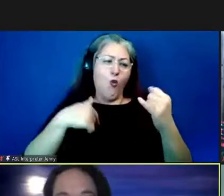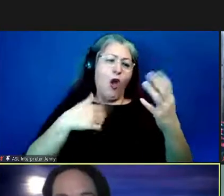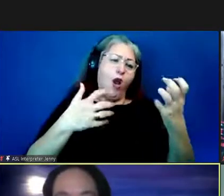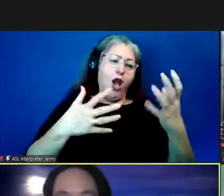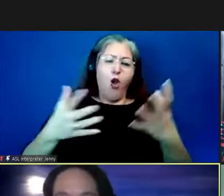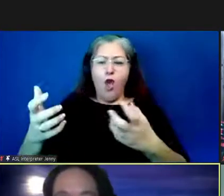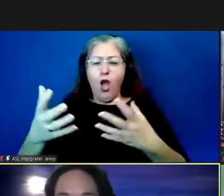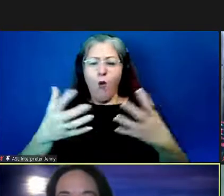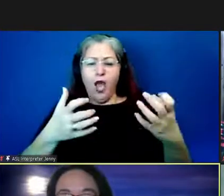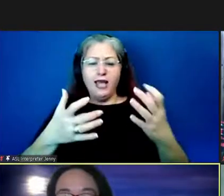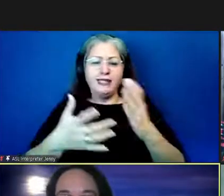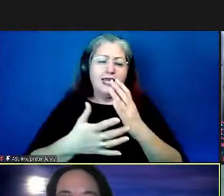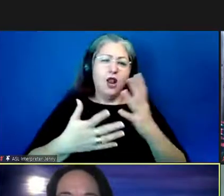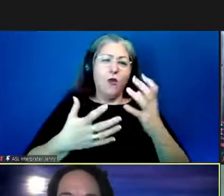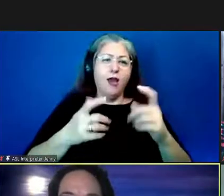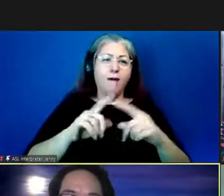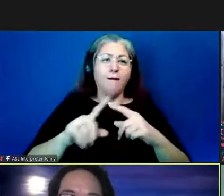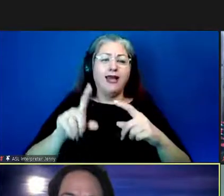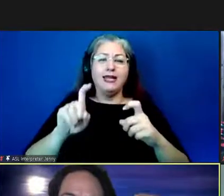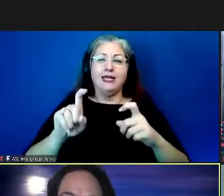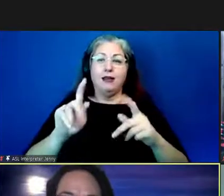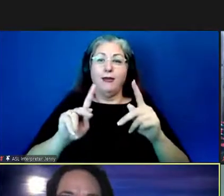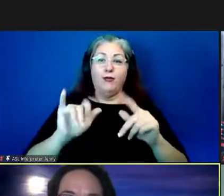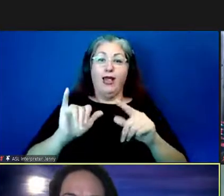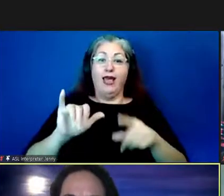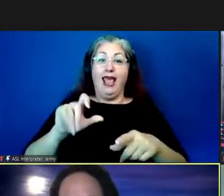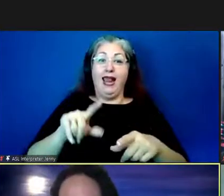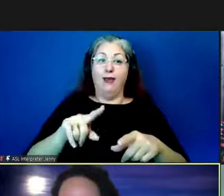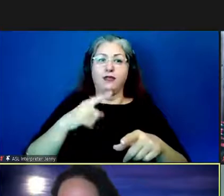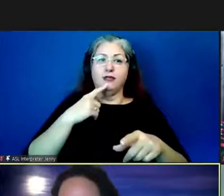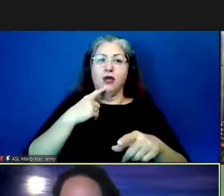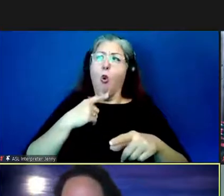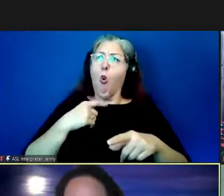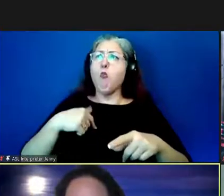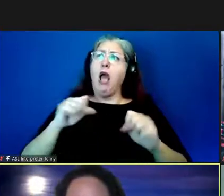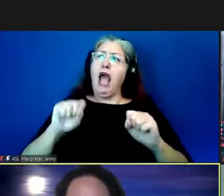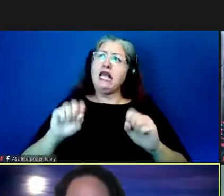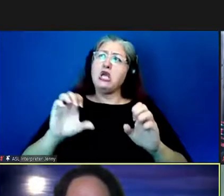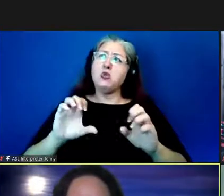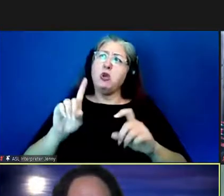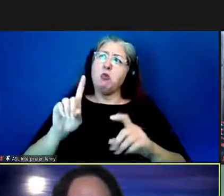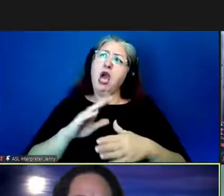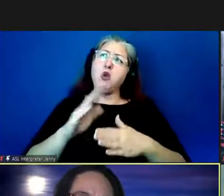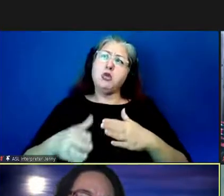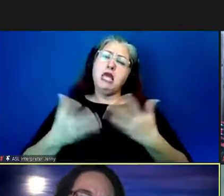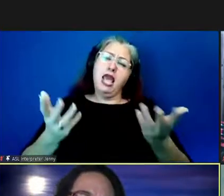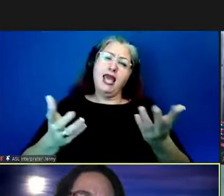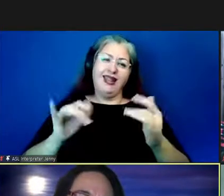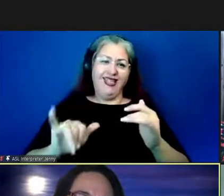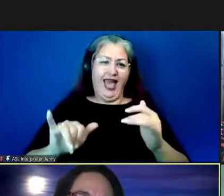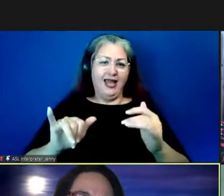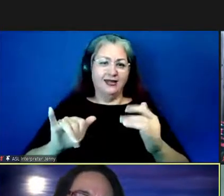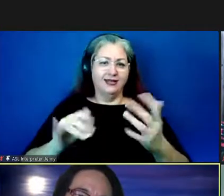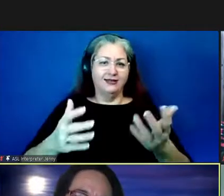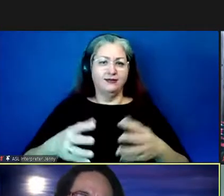what we want the technology to do we just need more people like caleb who can say i could probably figure that out in a weekend you know